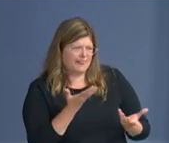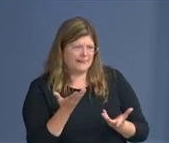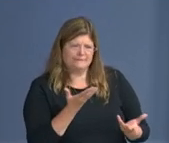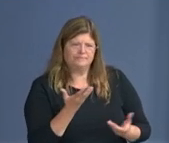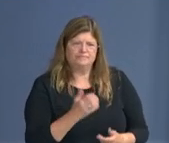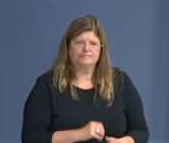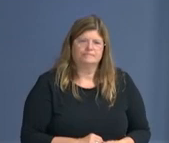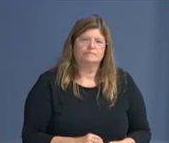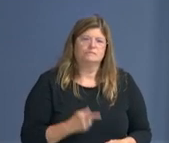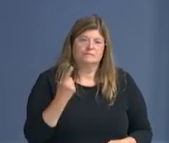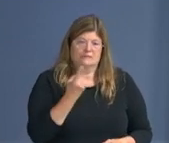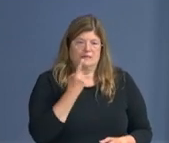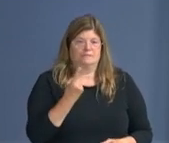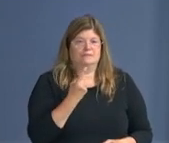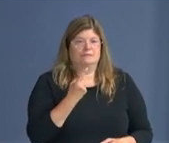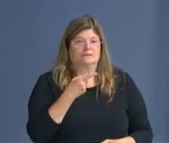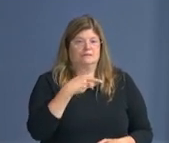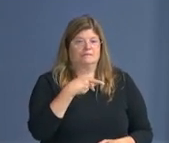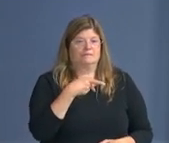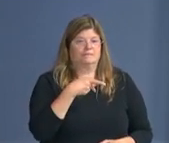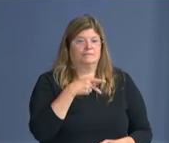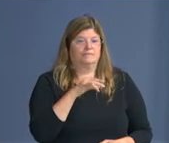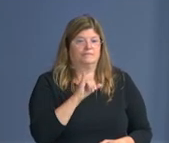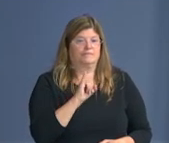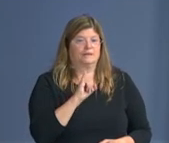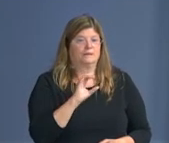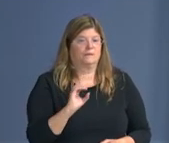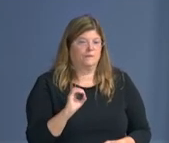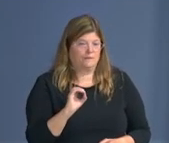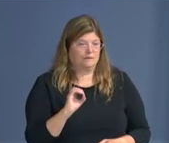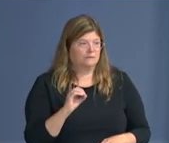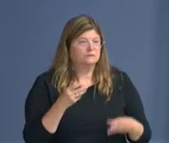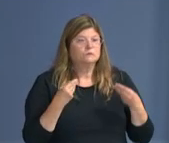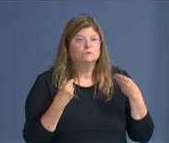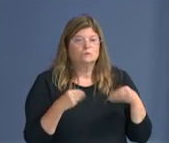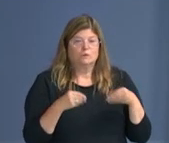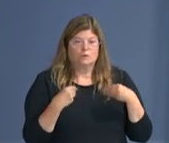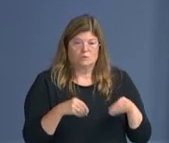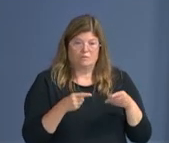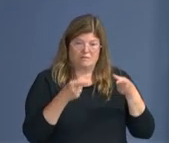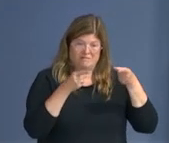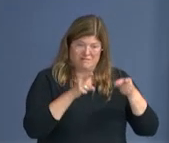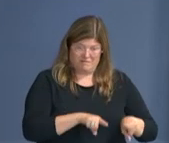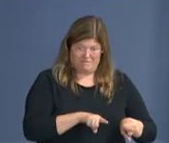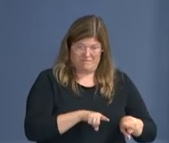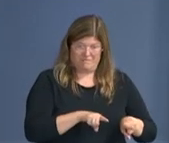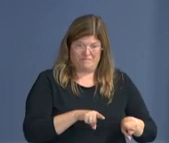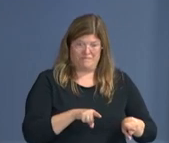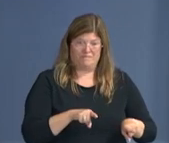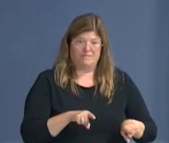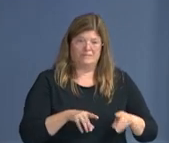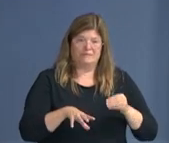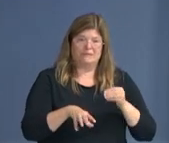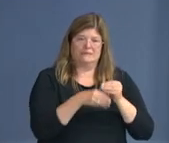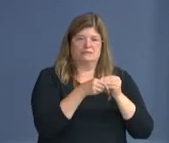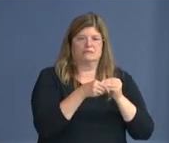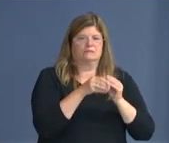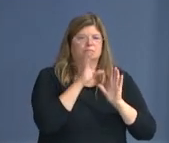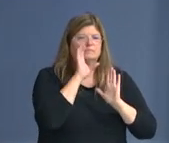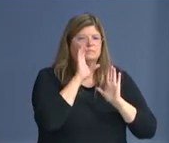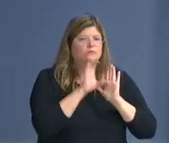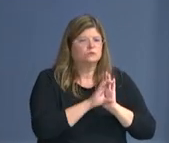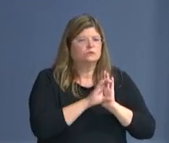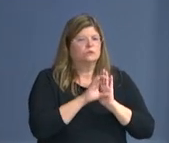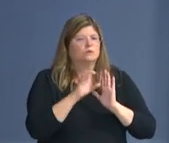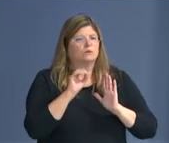shop made a very bad mistake, uh, in attaching, that a picture, uh, or a post